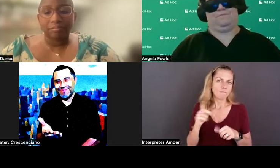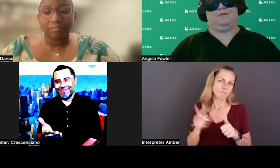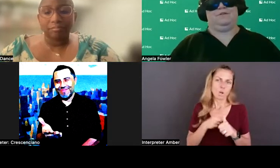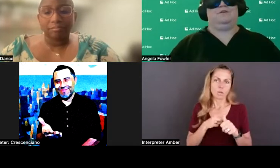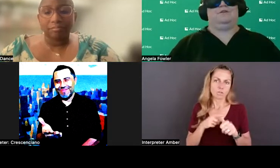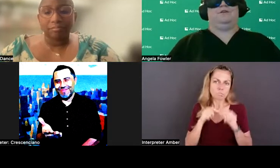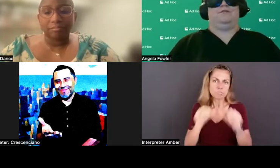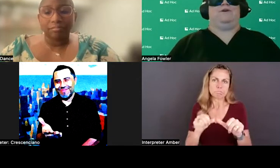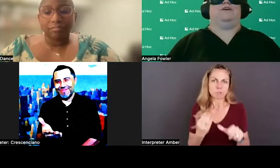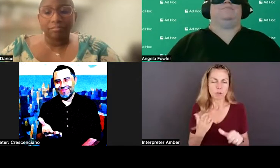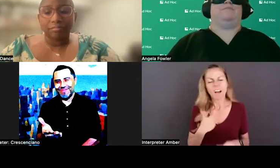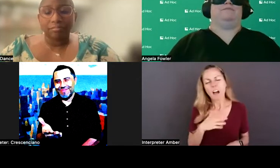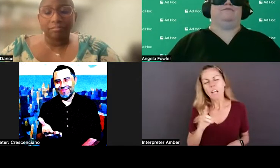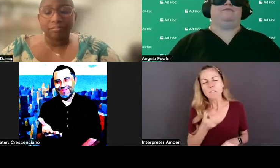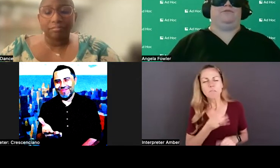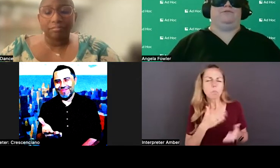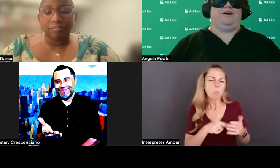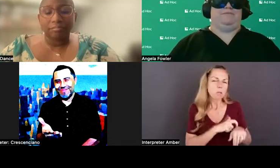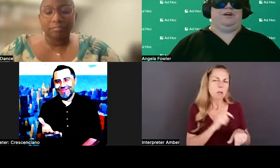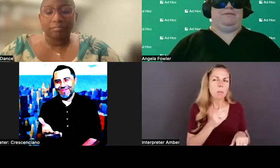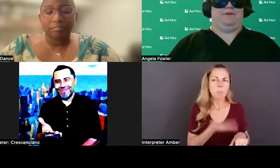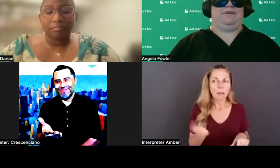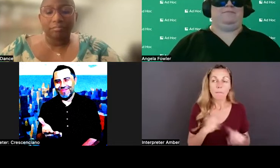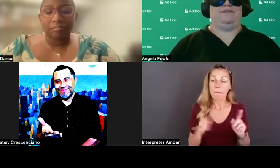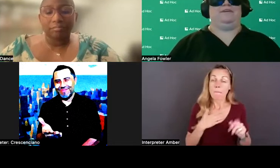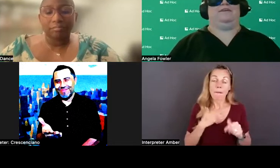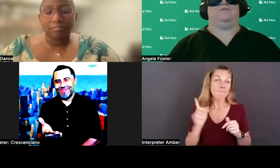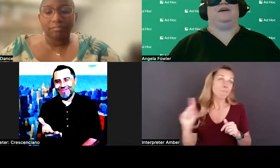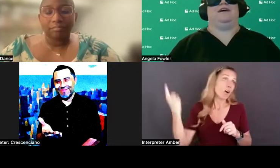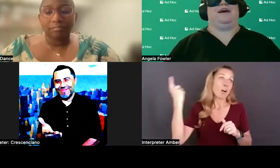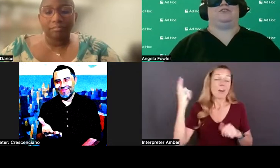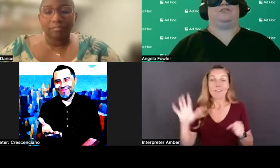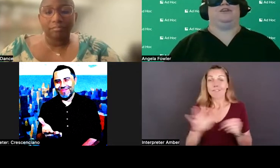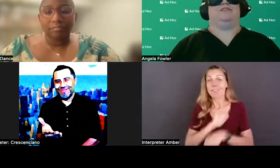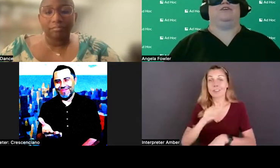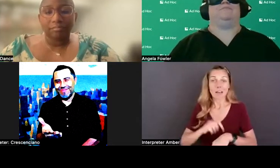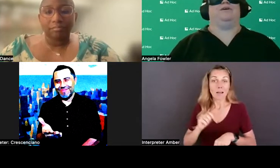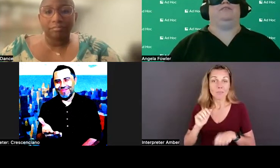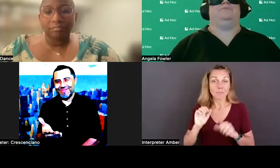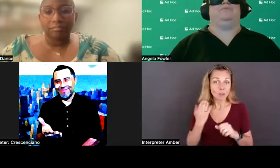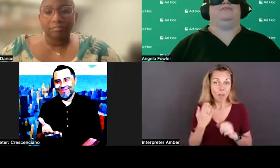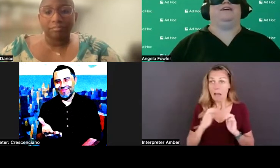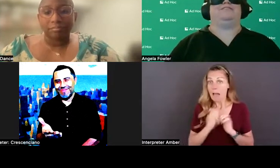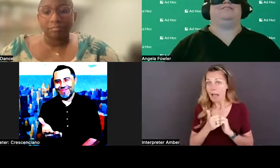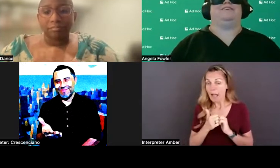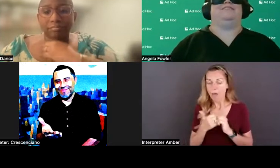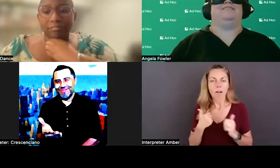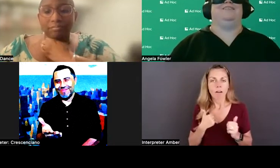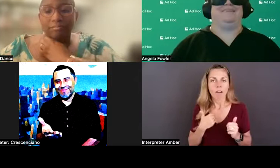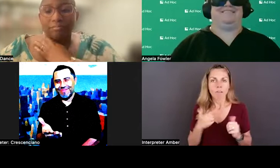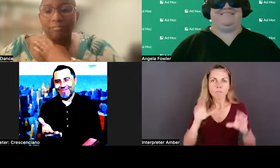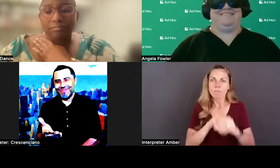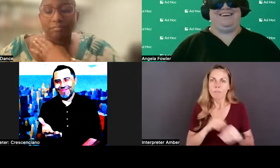whatnot. But my first full-time job, because I actually ended up on the board and actually